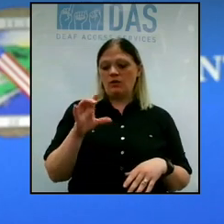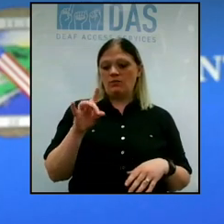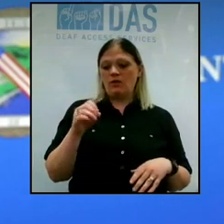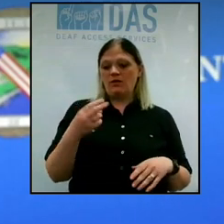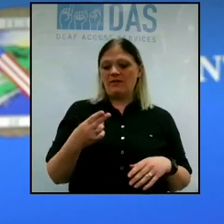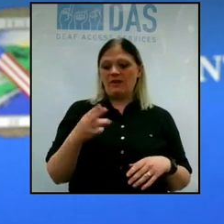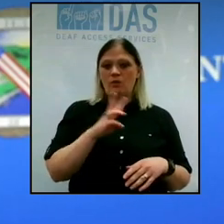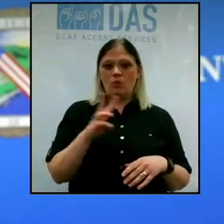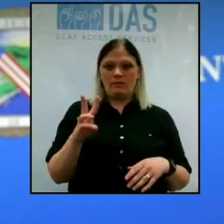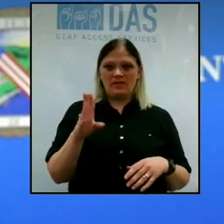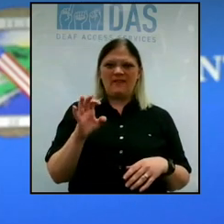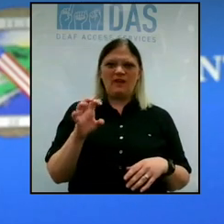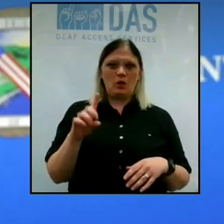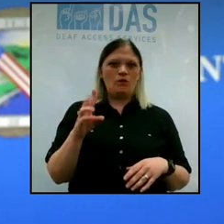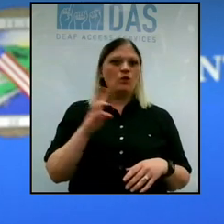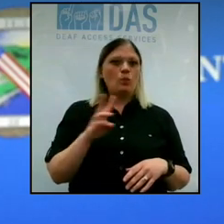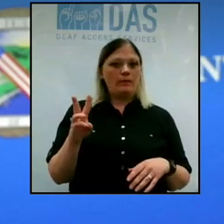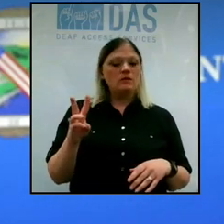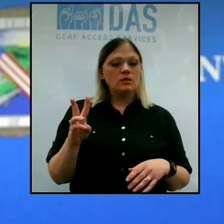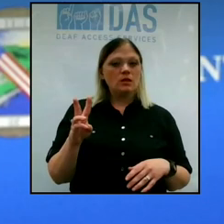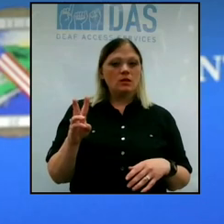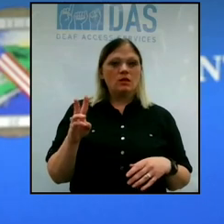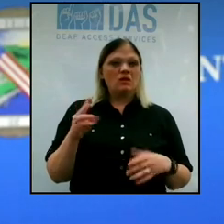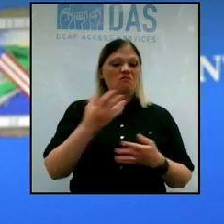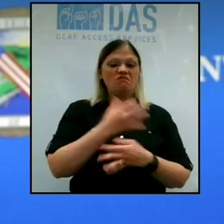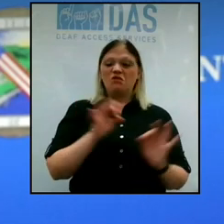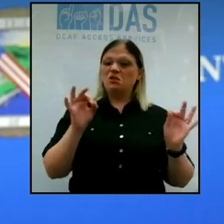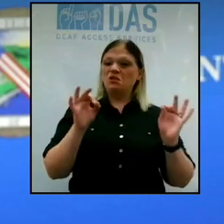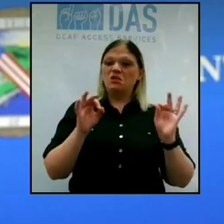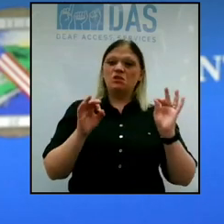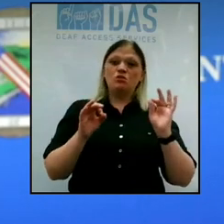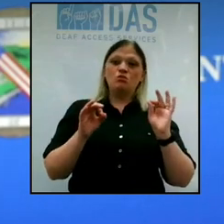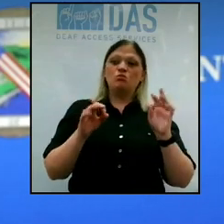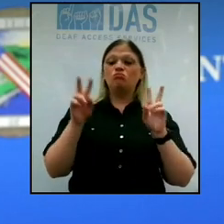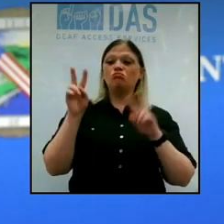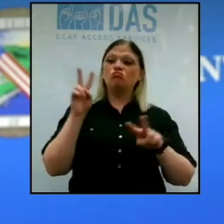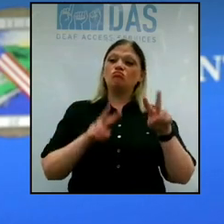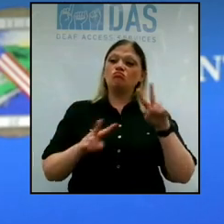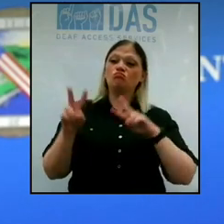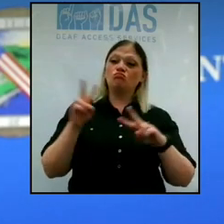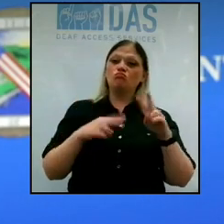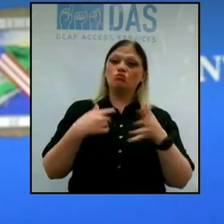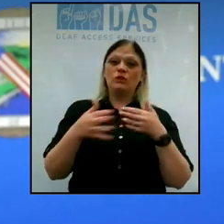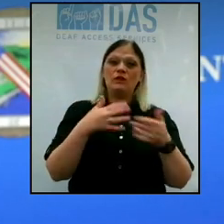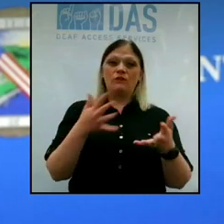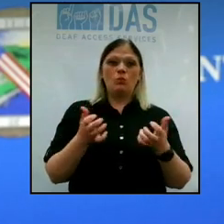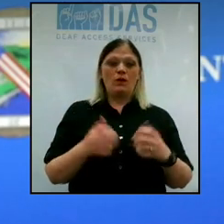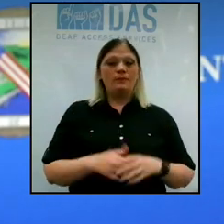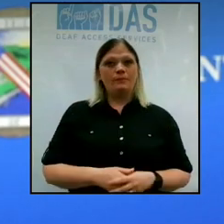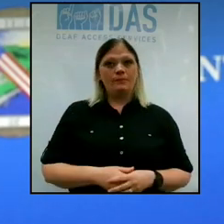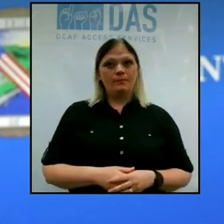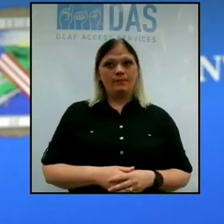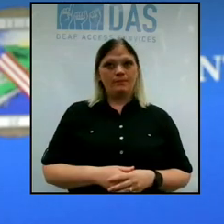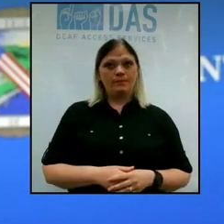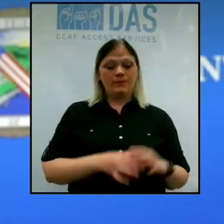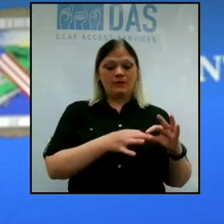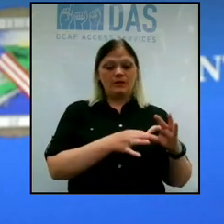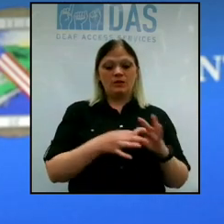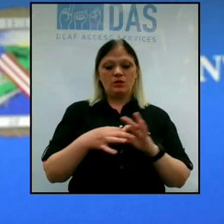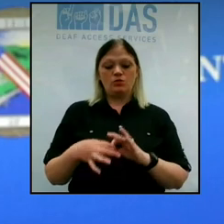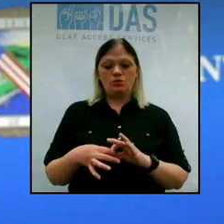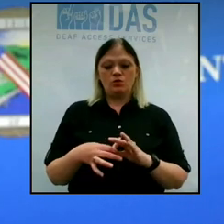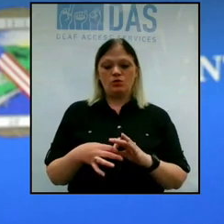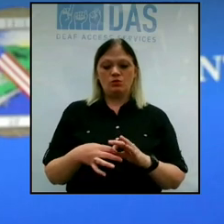website, on our COVID website, that you are free to beruse when you want. And then just in terms of,